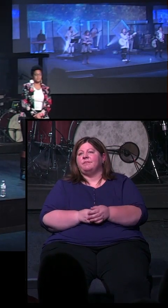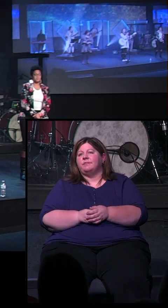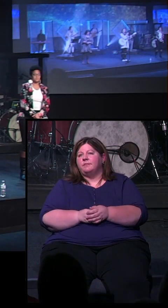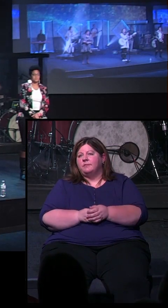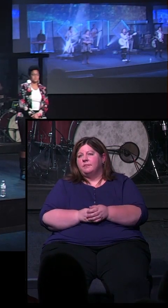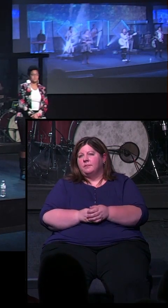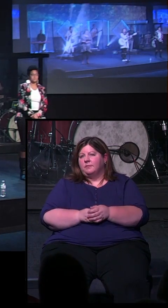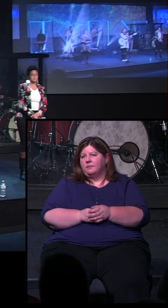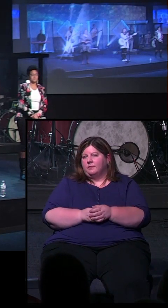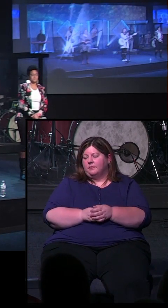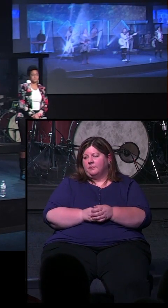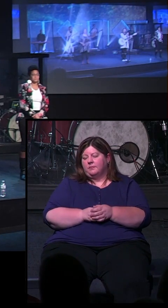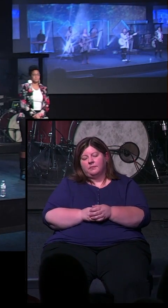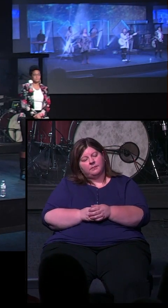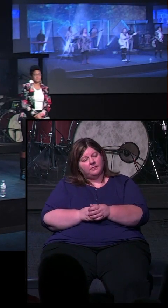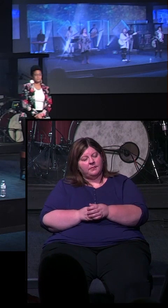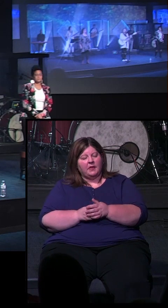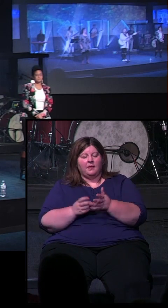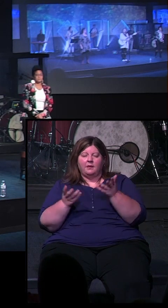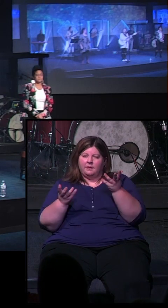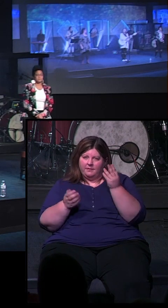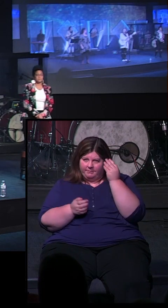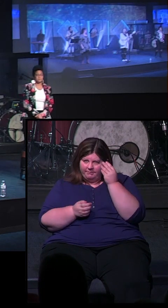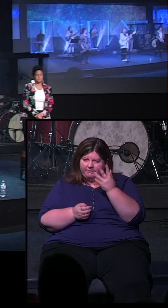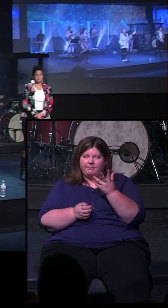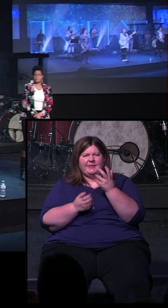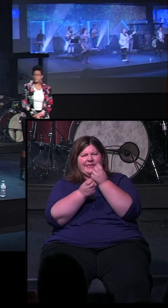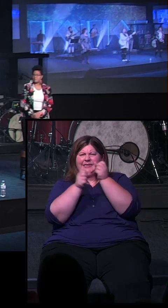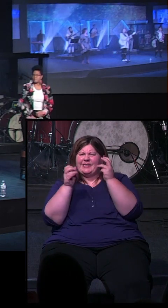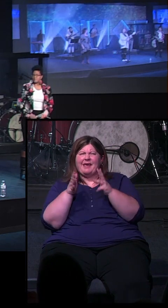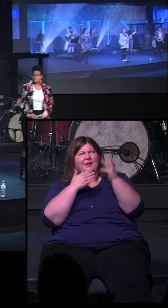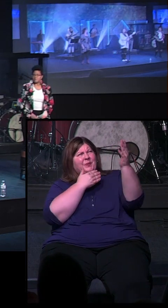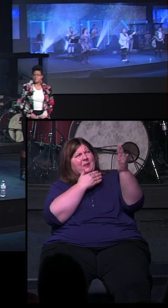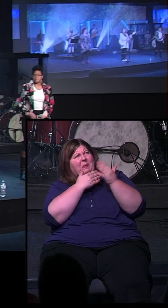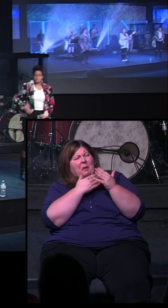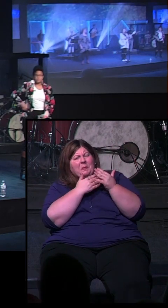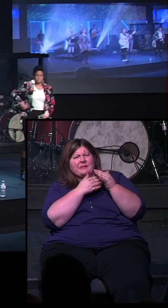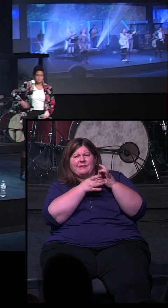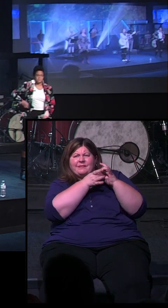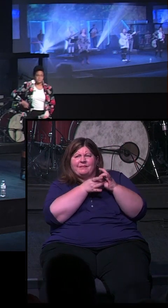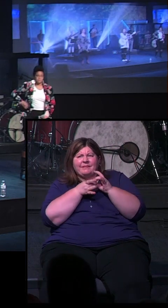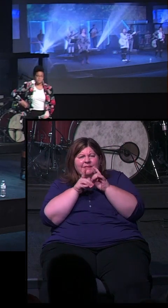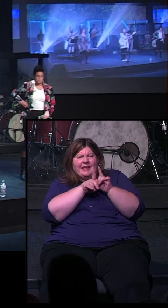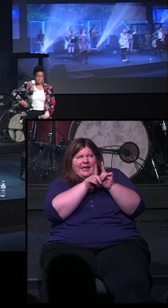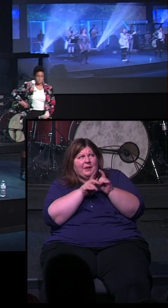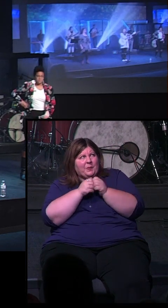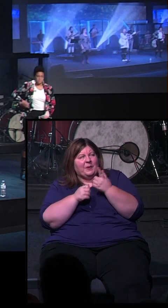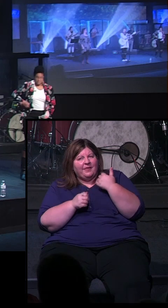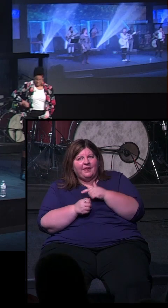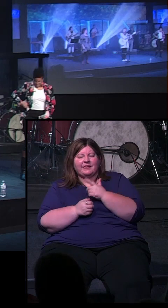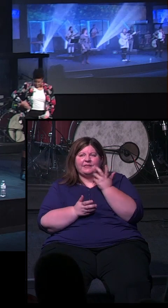What a gift. What a gift it is to have a Savior who's close to us and who's actually given us a word,